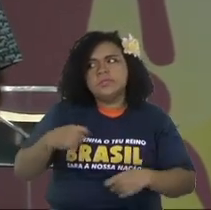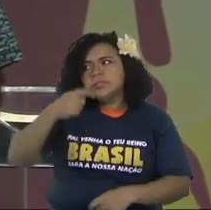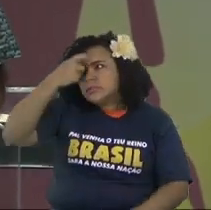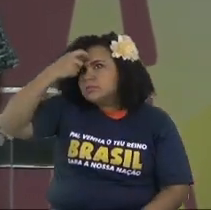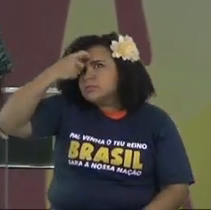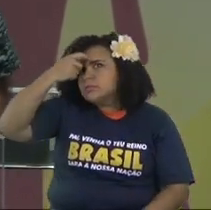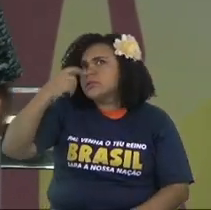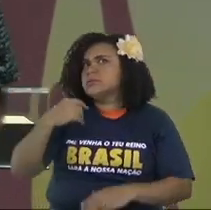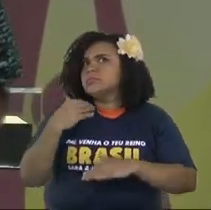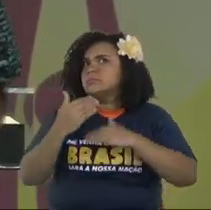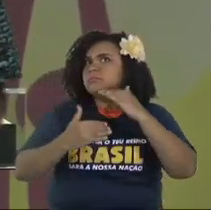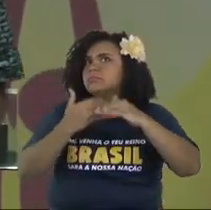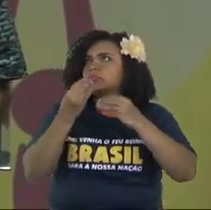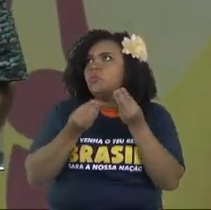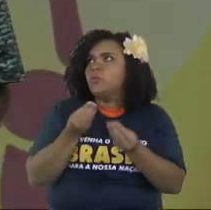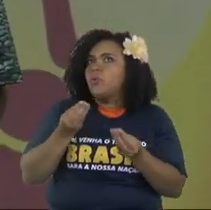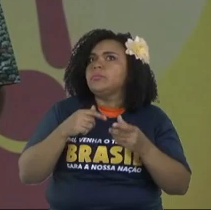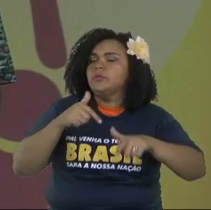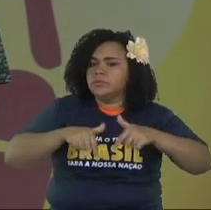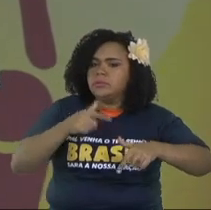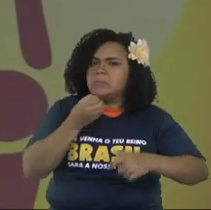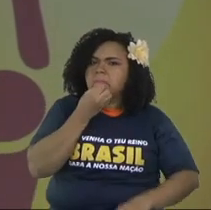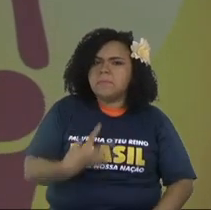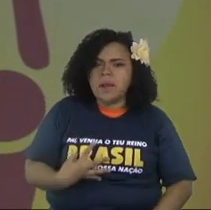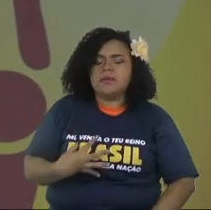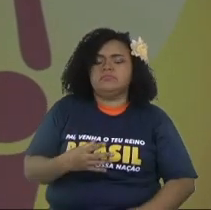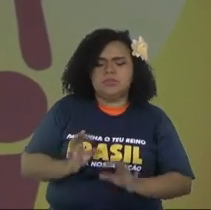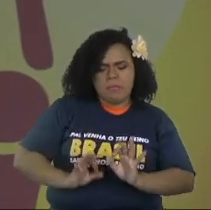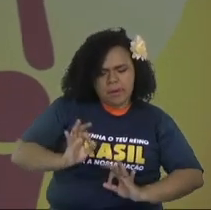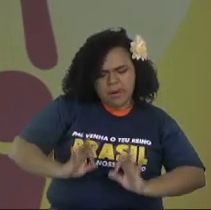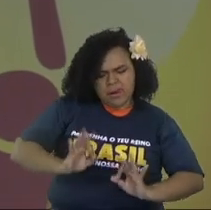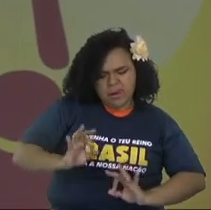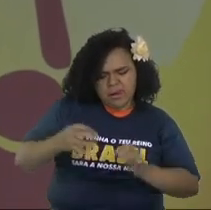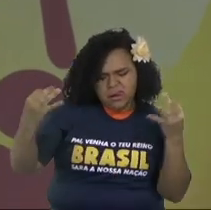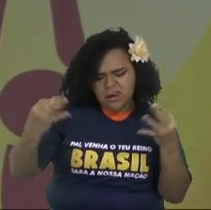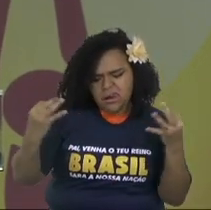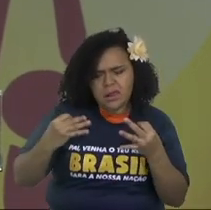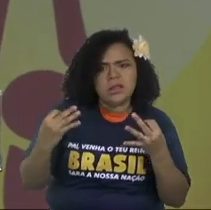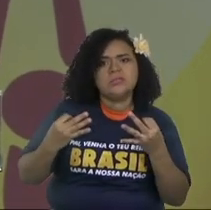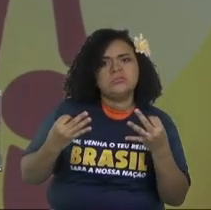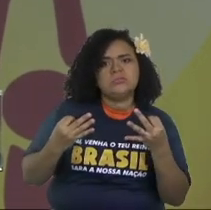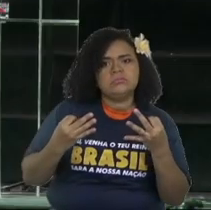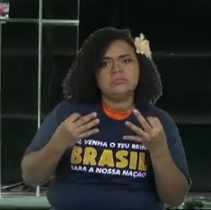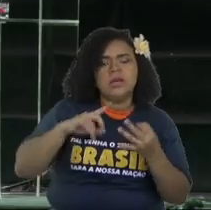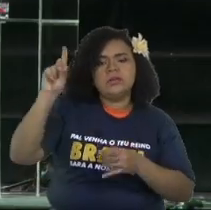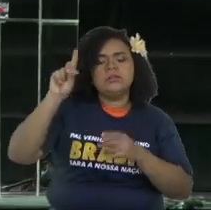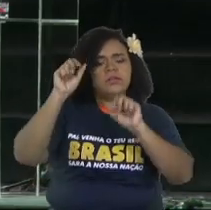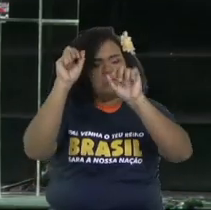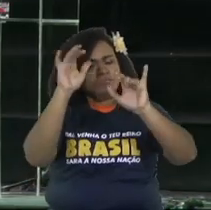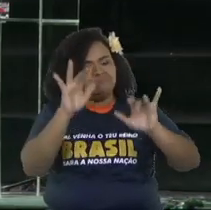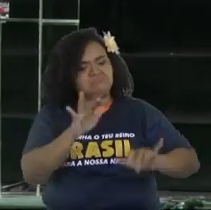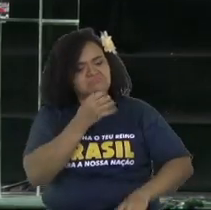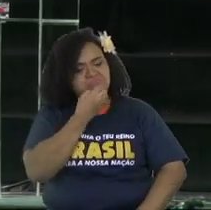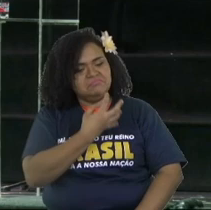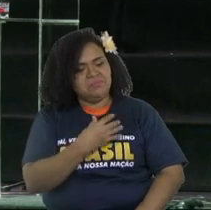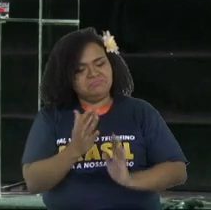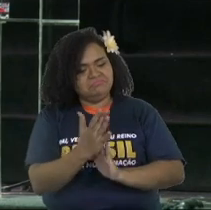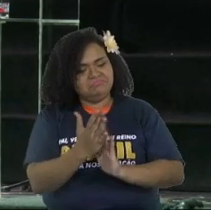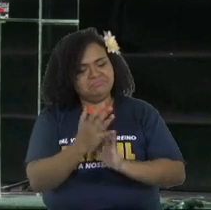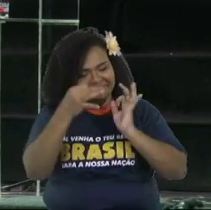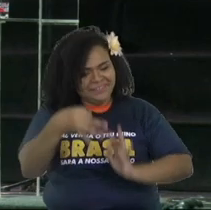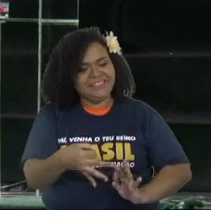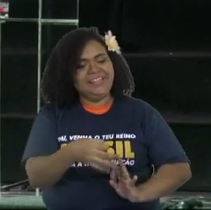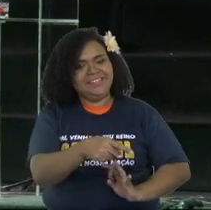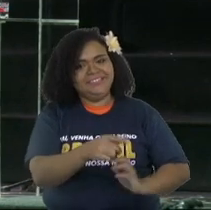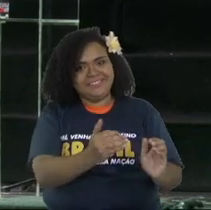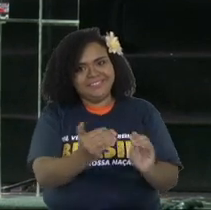you die. You have to do the same thing in your ministry. You have to do always. Well, done. and then you are going to